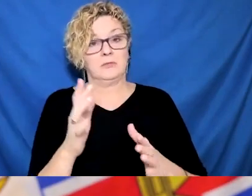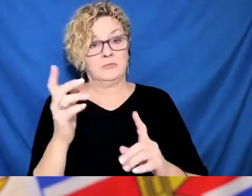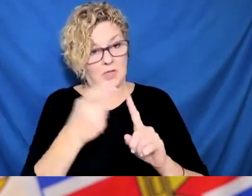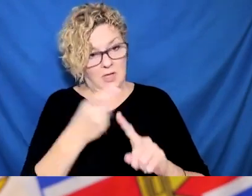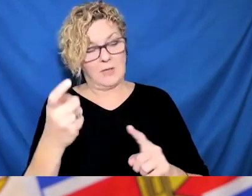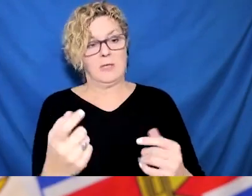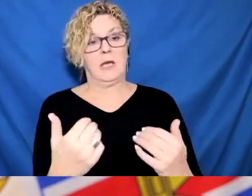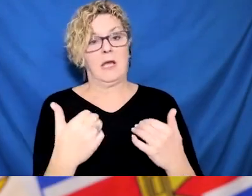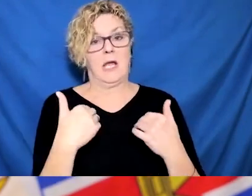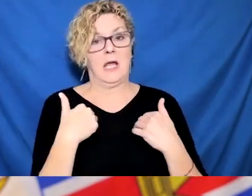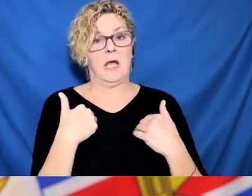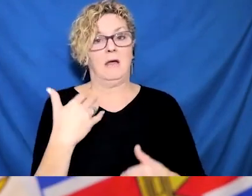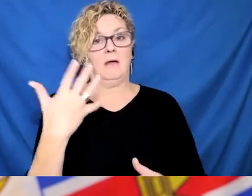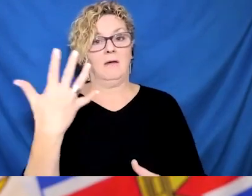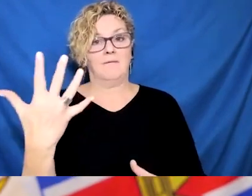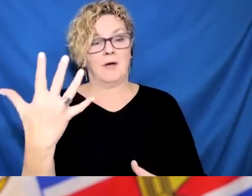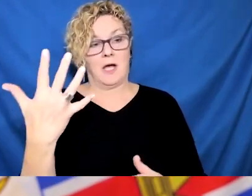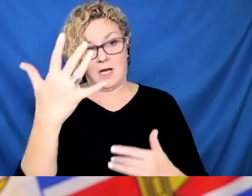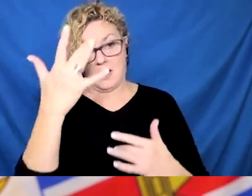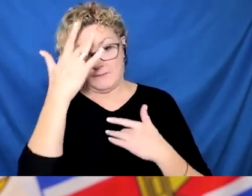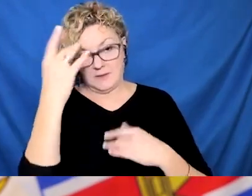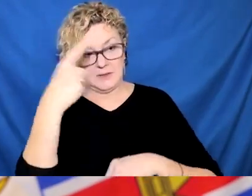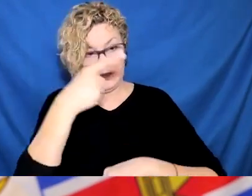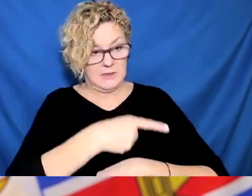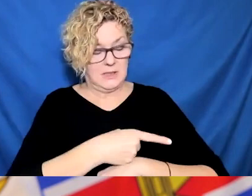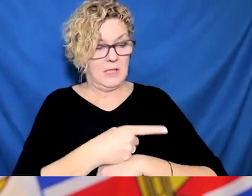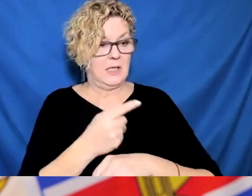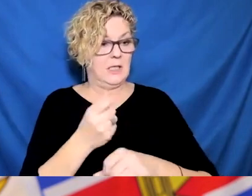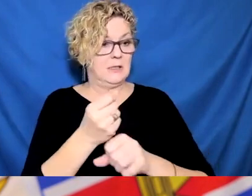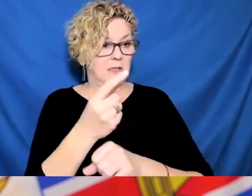We have time for one more question today. Belle Puri, CBC.